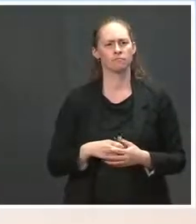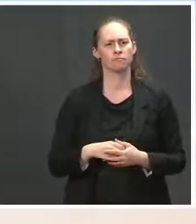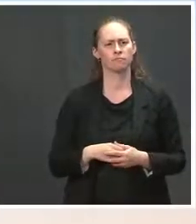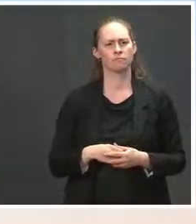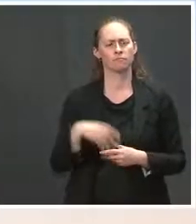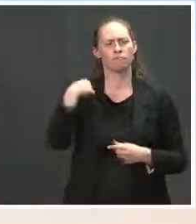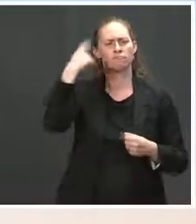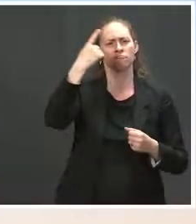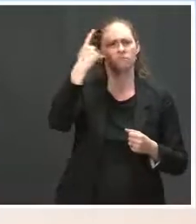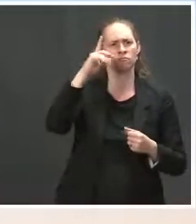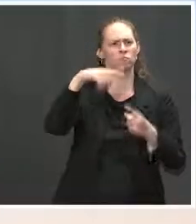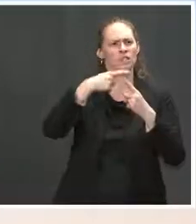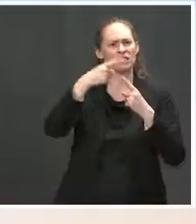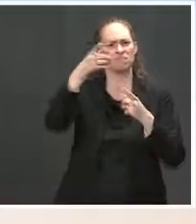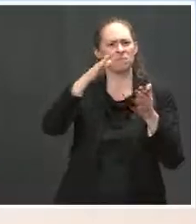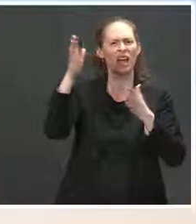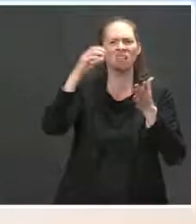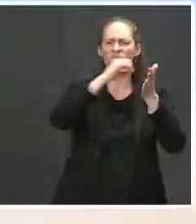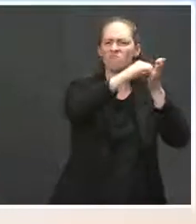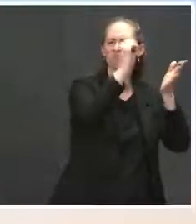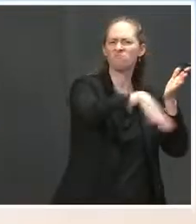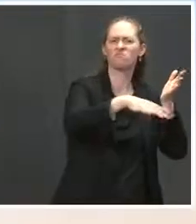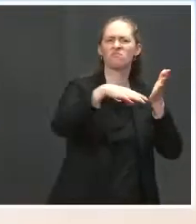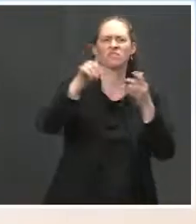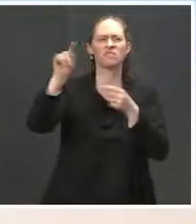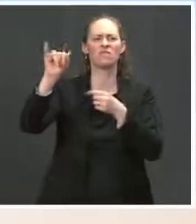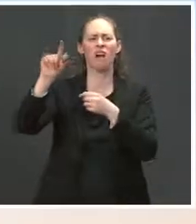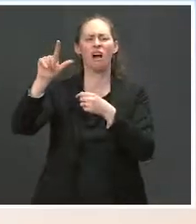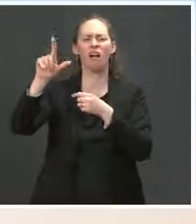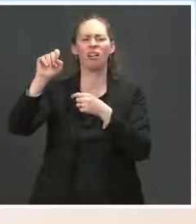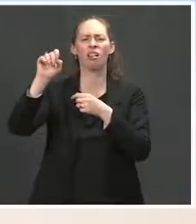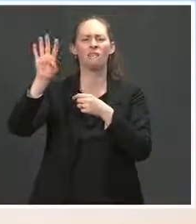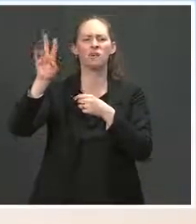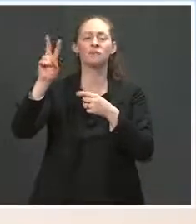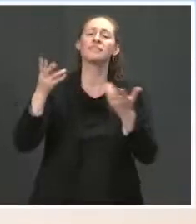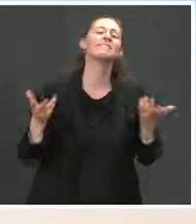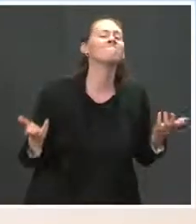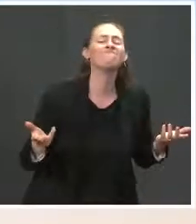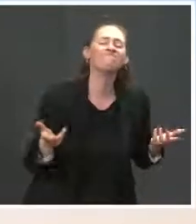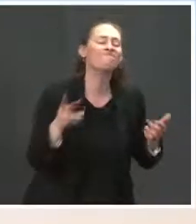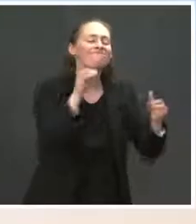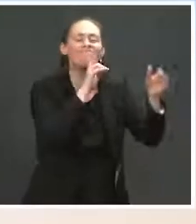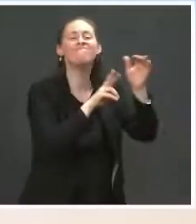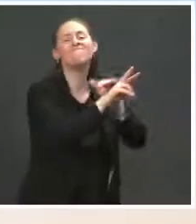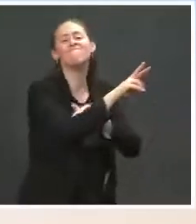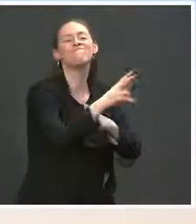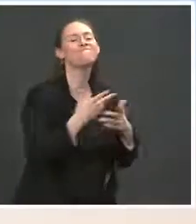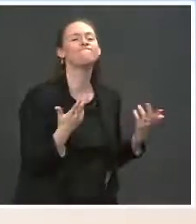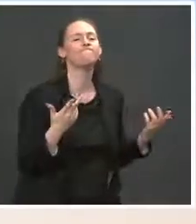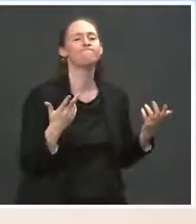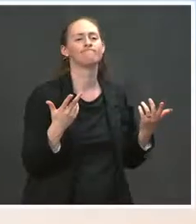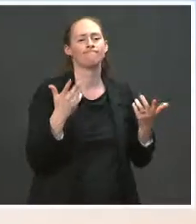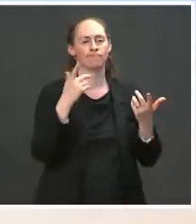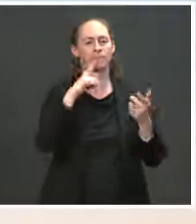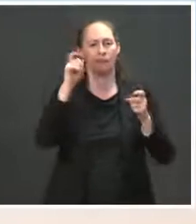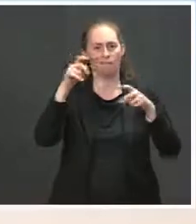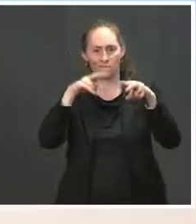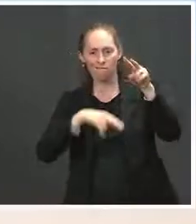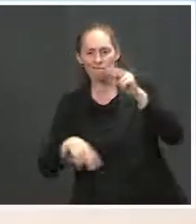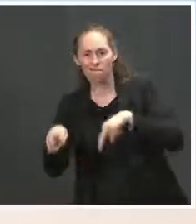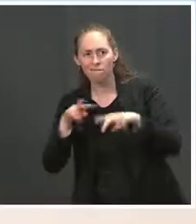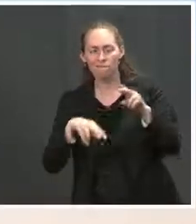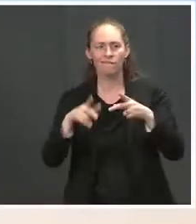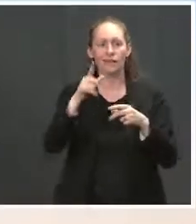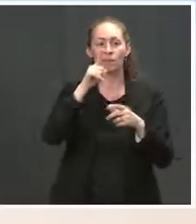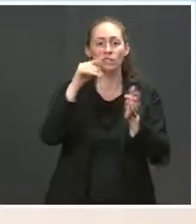Ms. I can't make a prediction of that. That will, of course, be based on what the evaluation is by our health and medical experts on